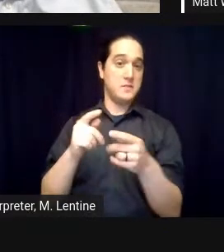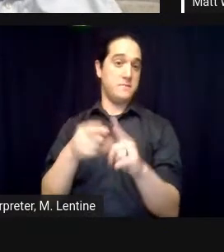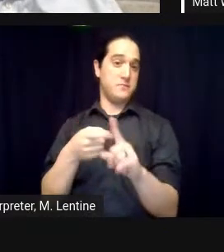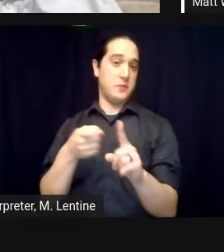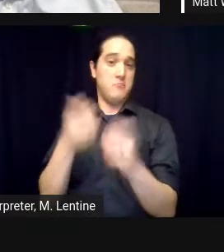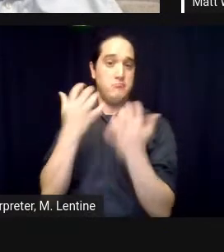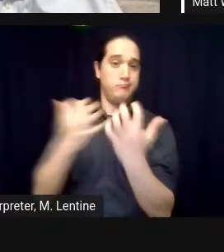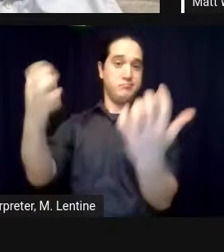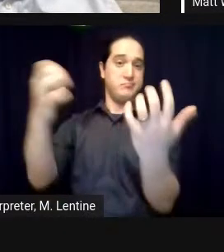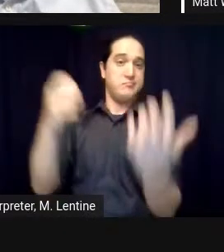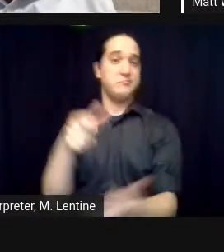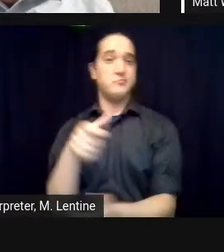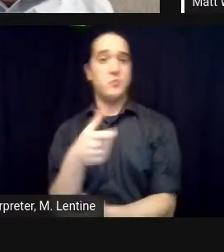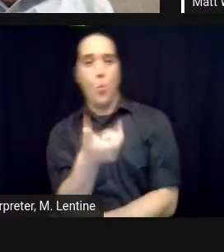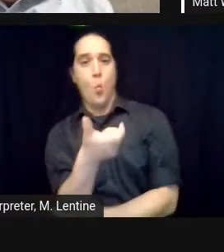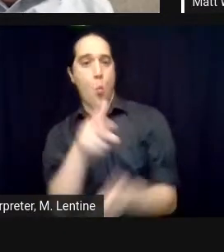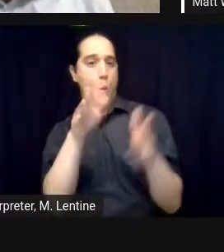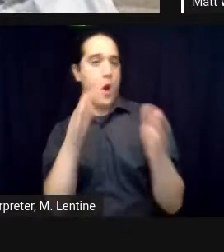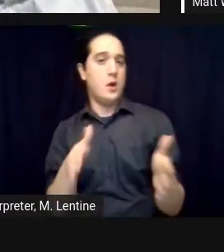them is uh